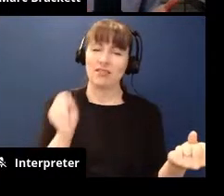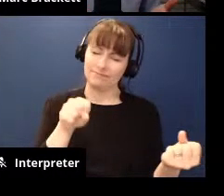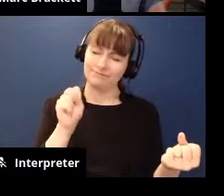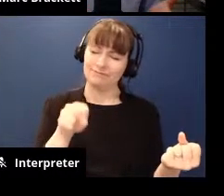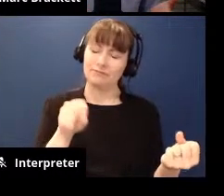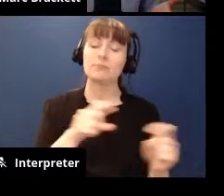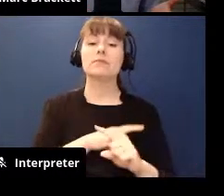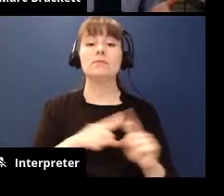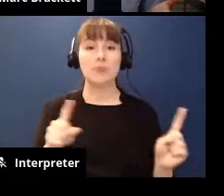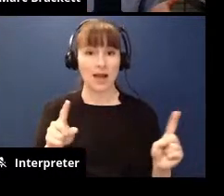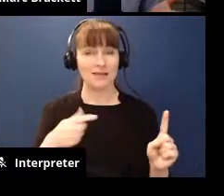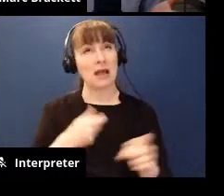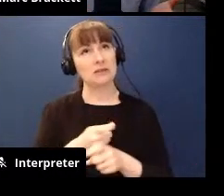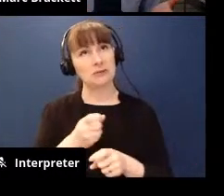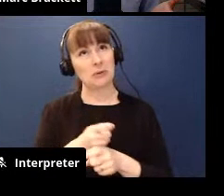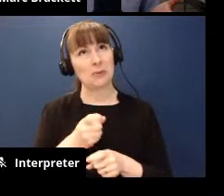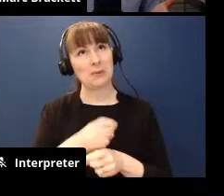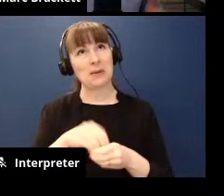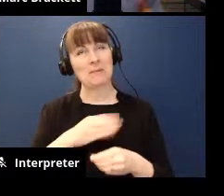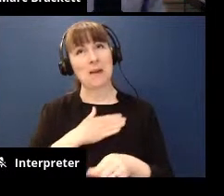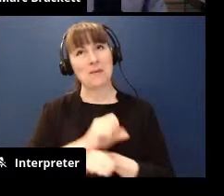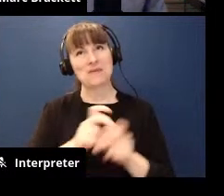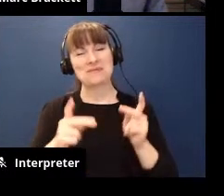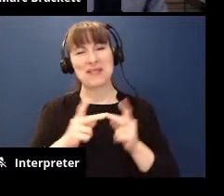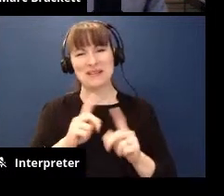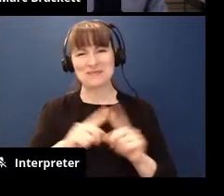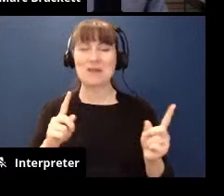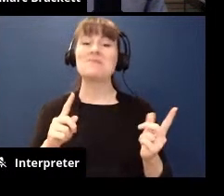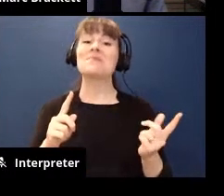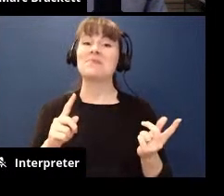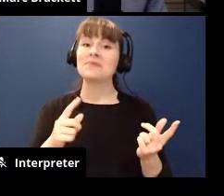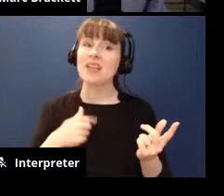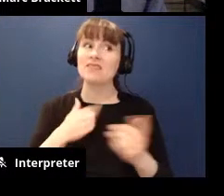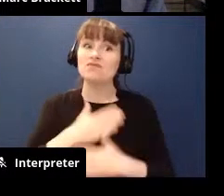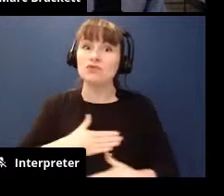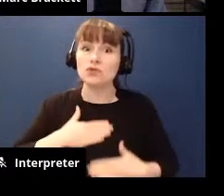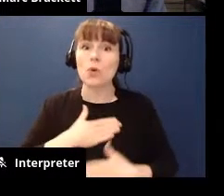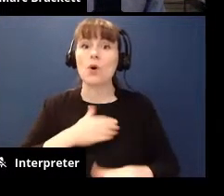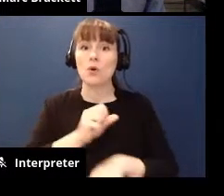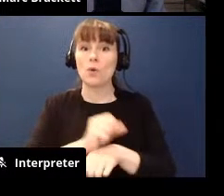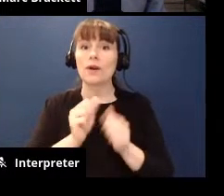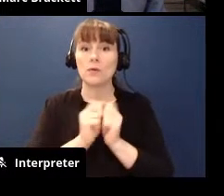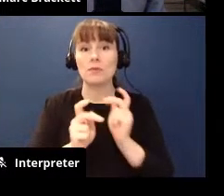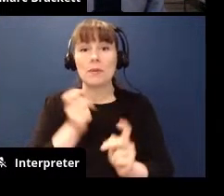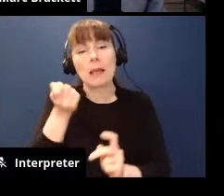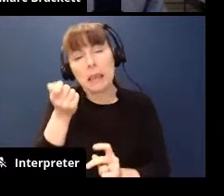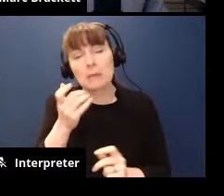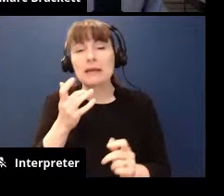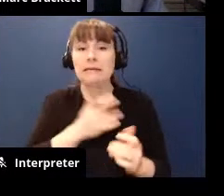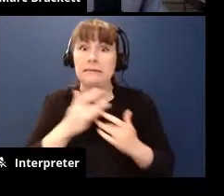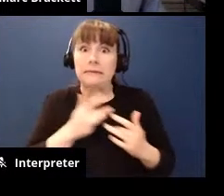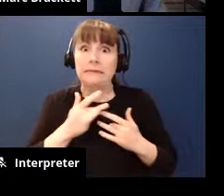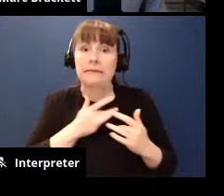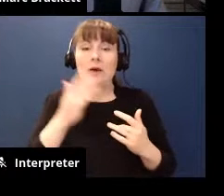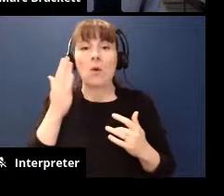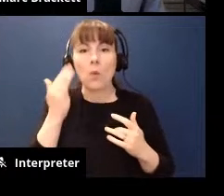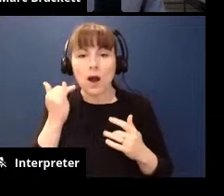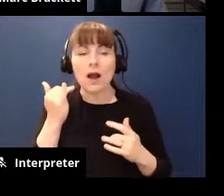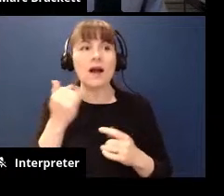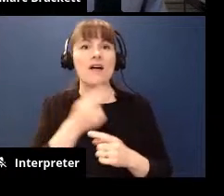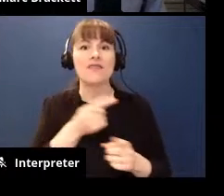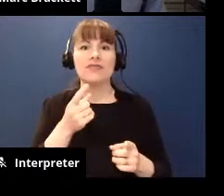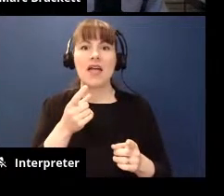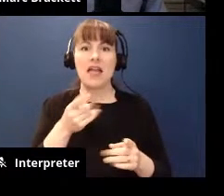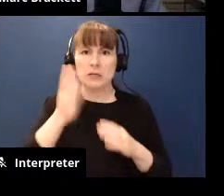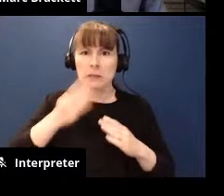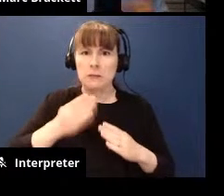you i joke about this in my workplace i actually like to work with people who are a little bit anxious because they like they get